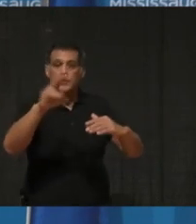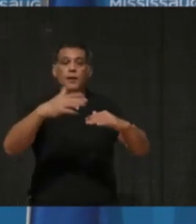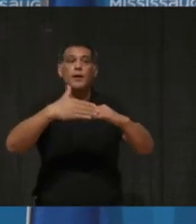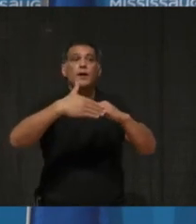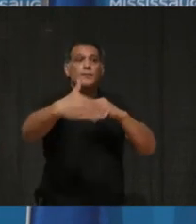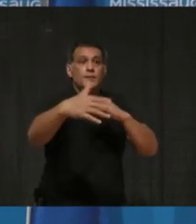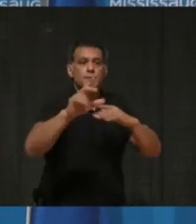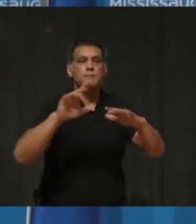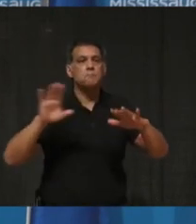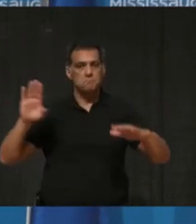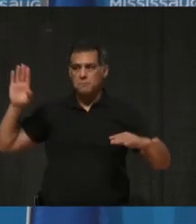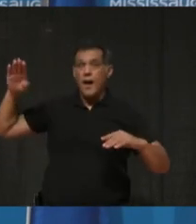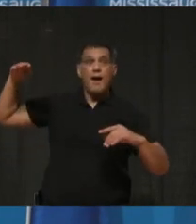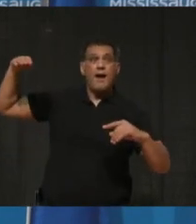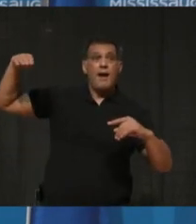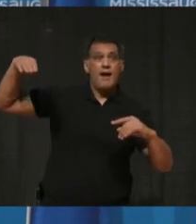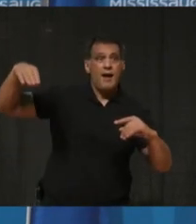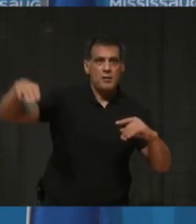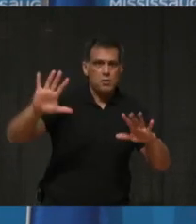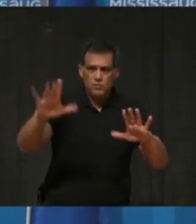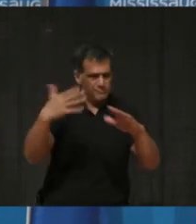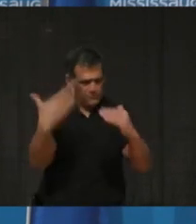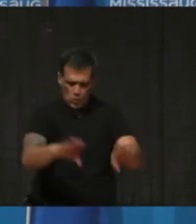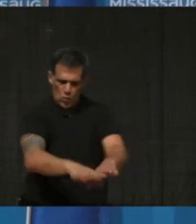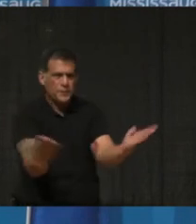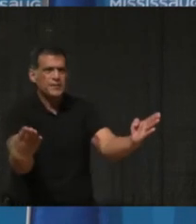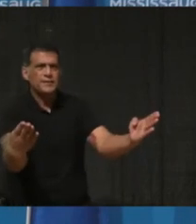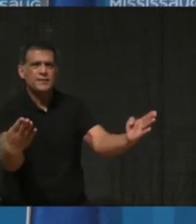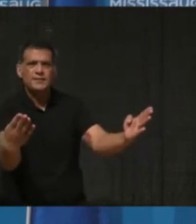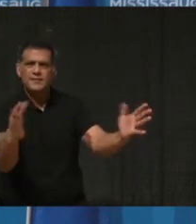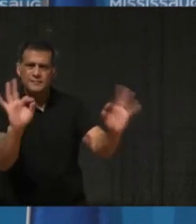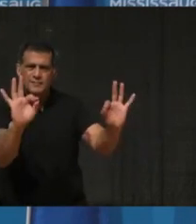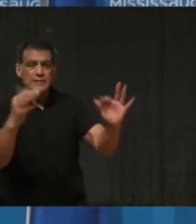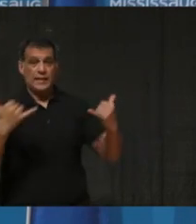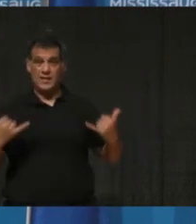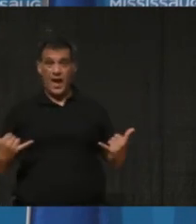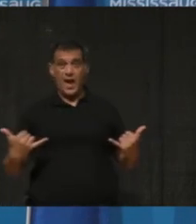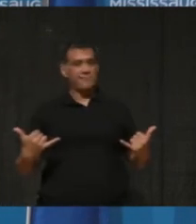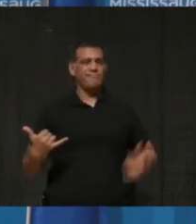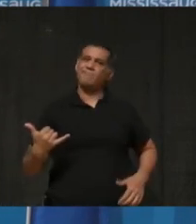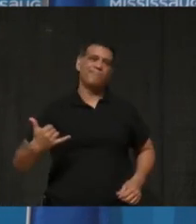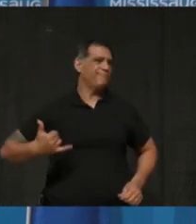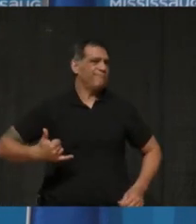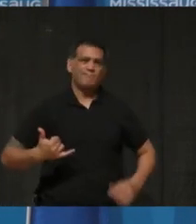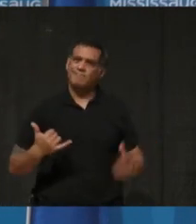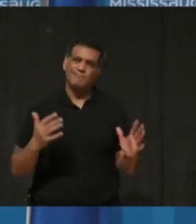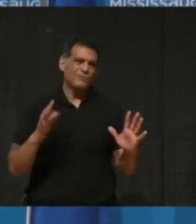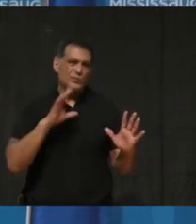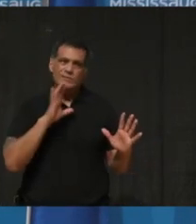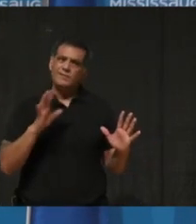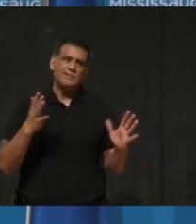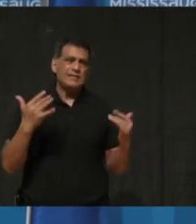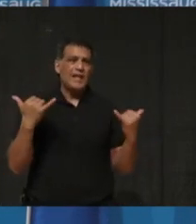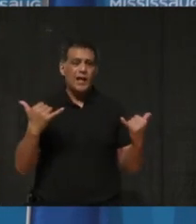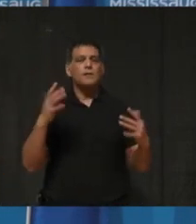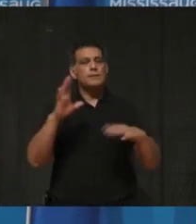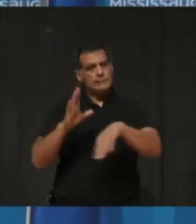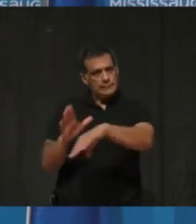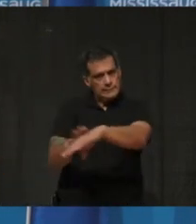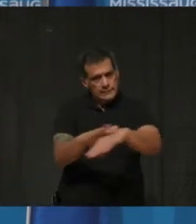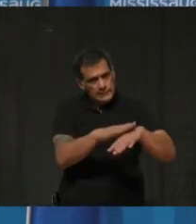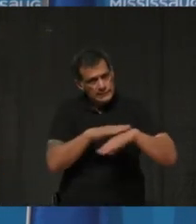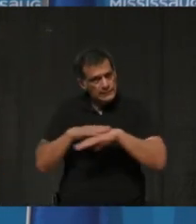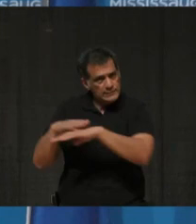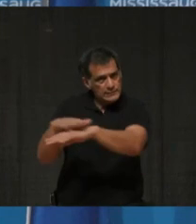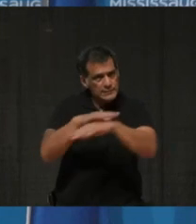This is not that time, however. Our present conditions require me to call for caution, lest viral